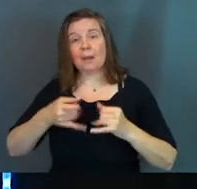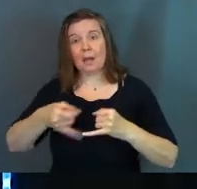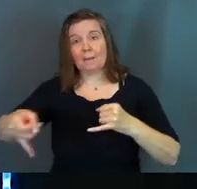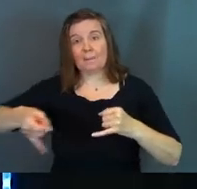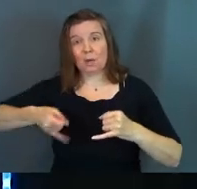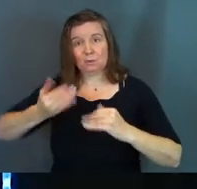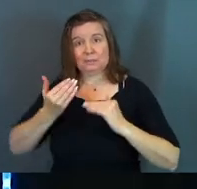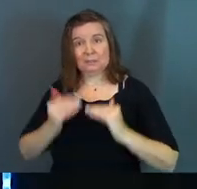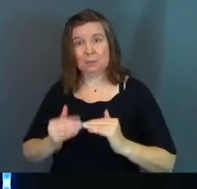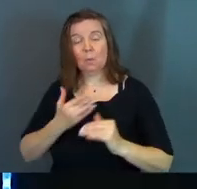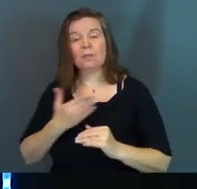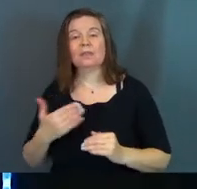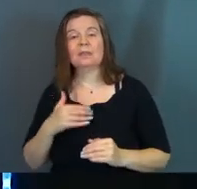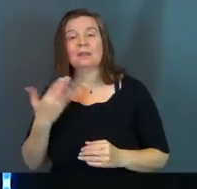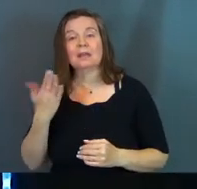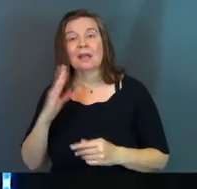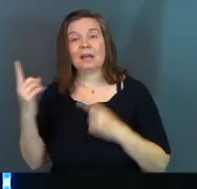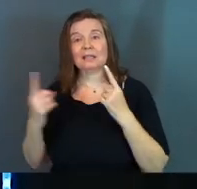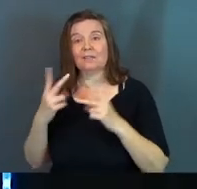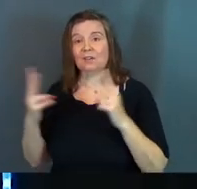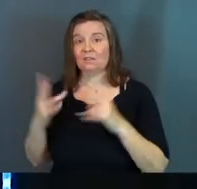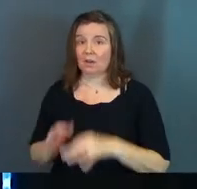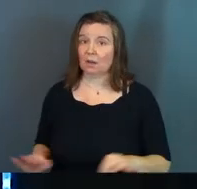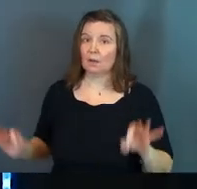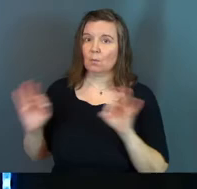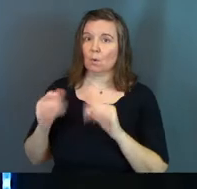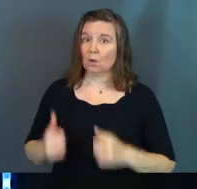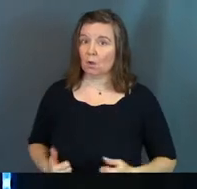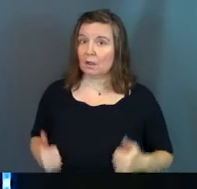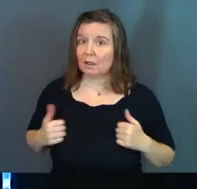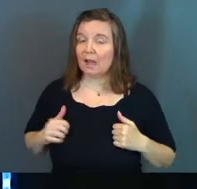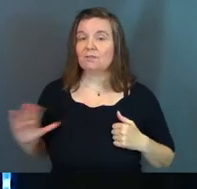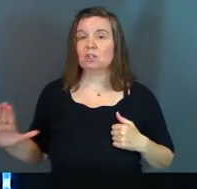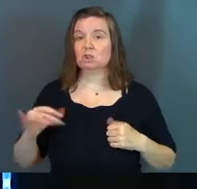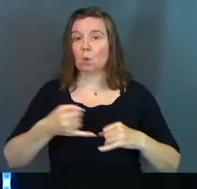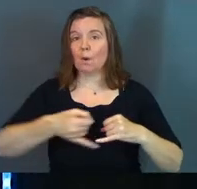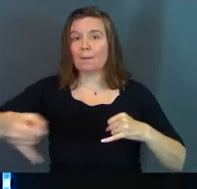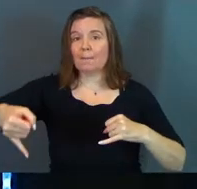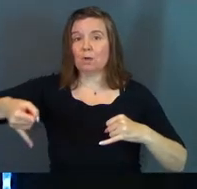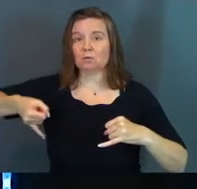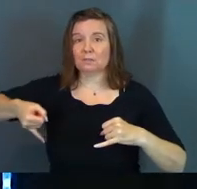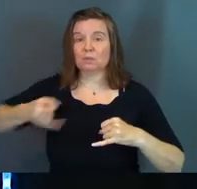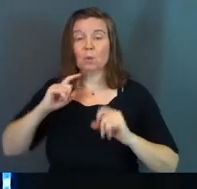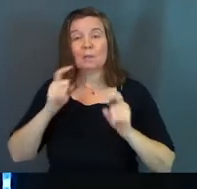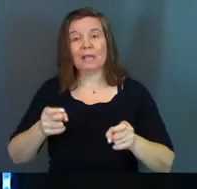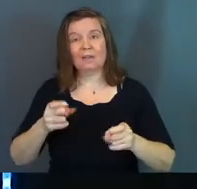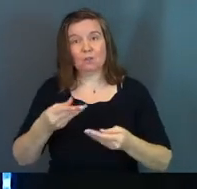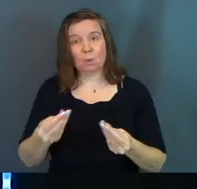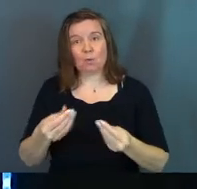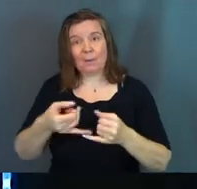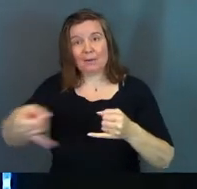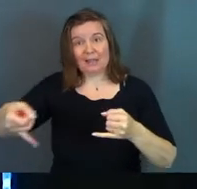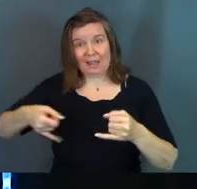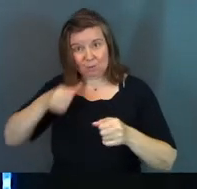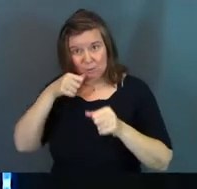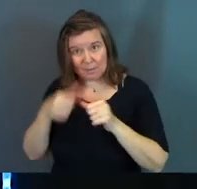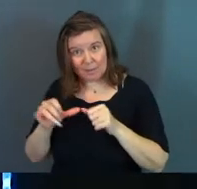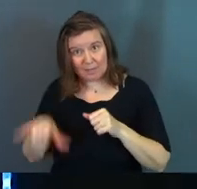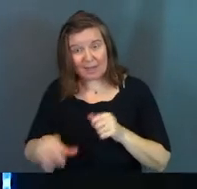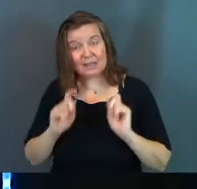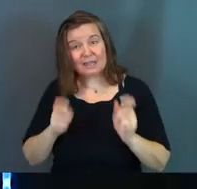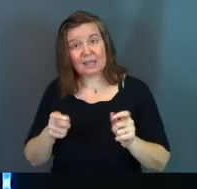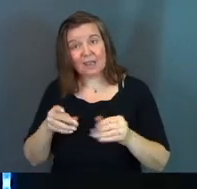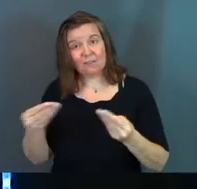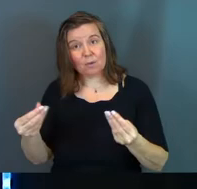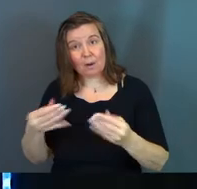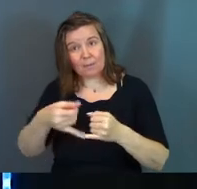boundaries last week. One of the things that God considers very, very important in your life is your boundaries. So he gave you property lines. Do you remember that part? He